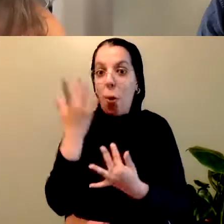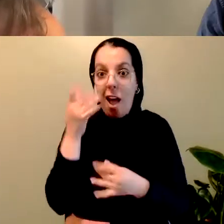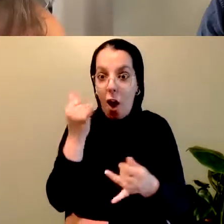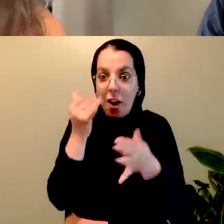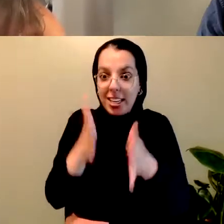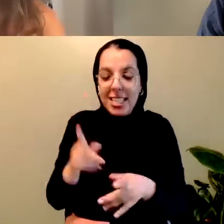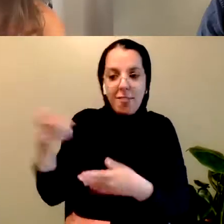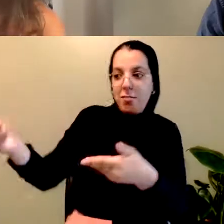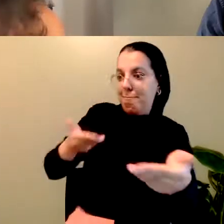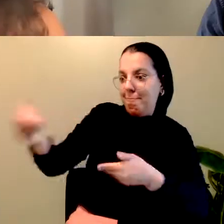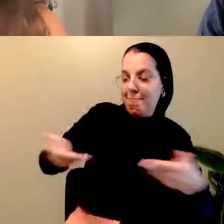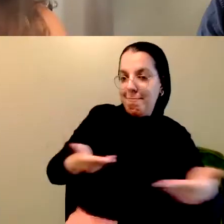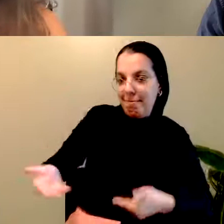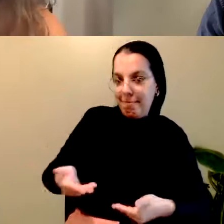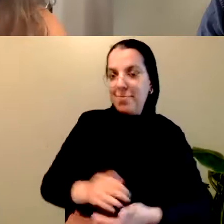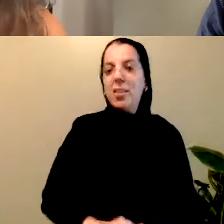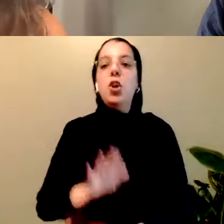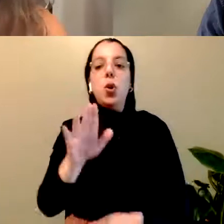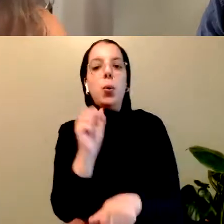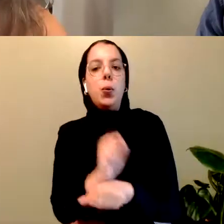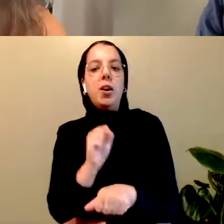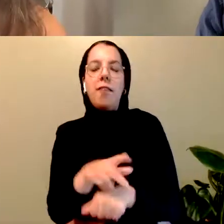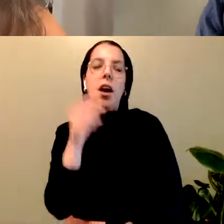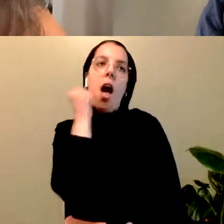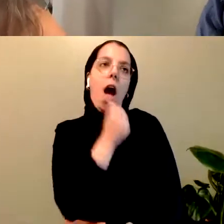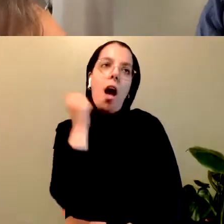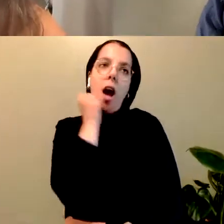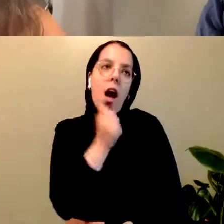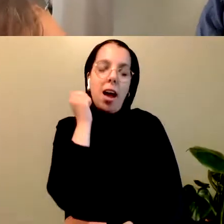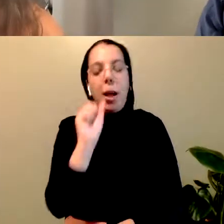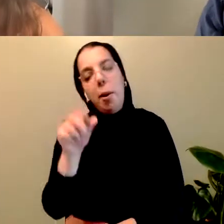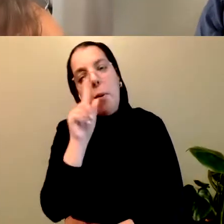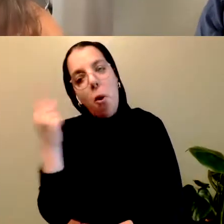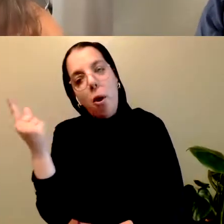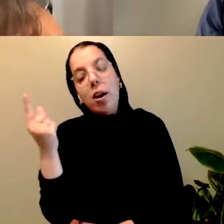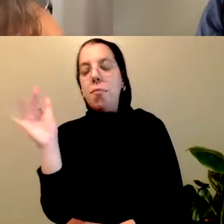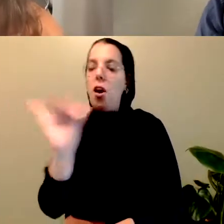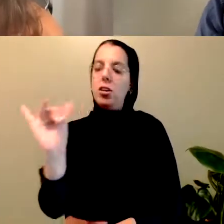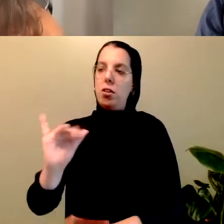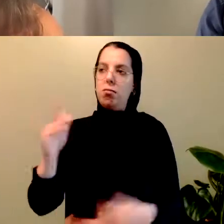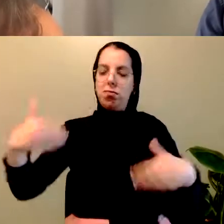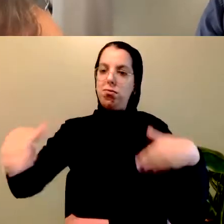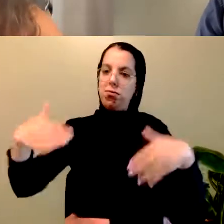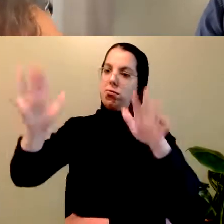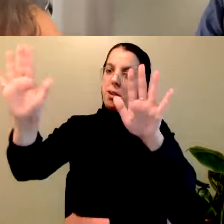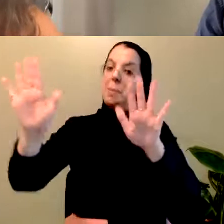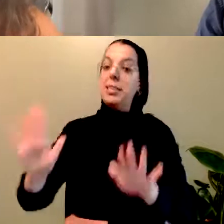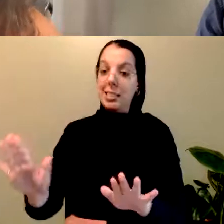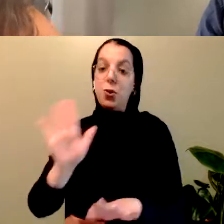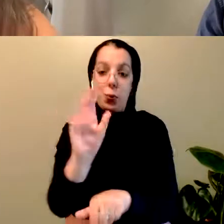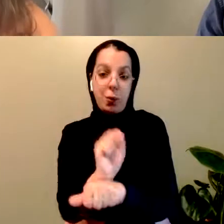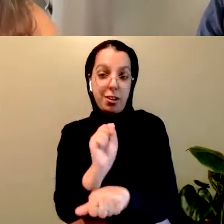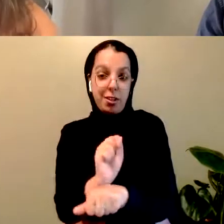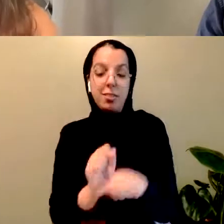It is both everyday mundane work and remarkable. And I also briefly want